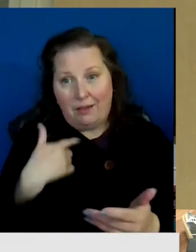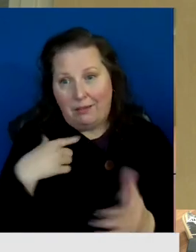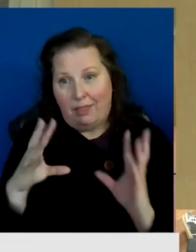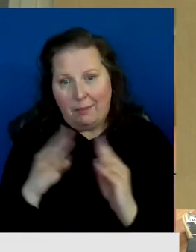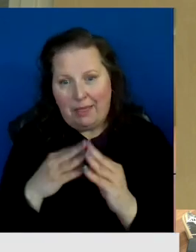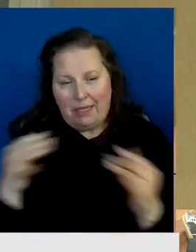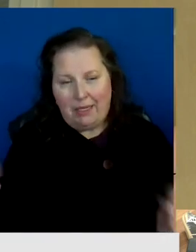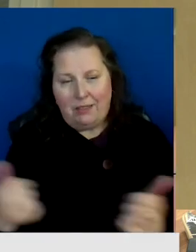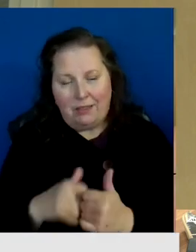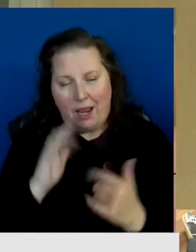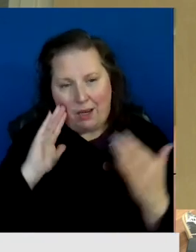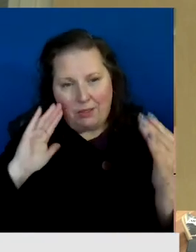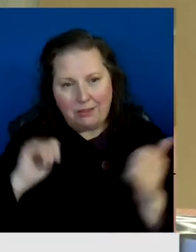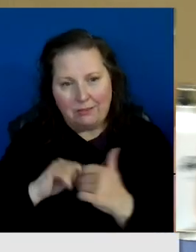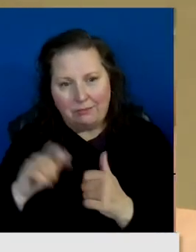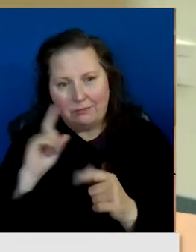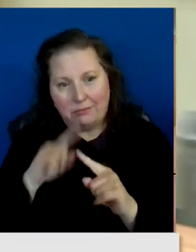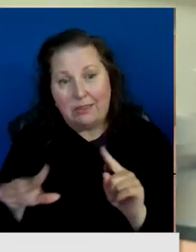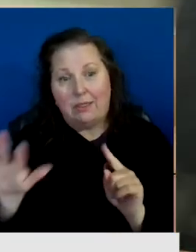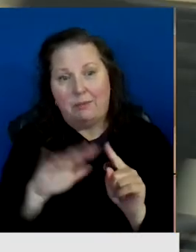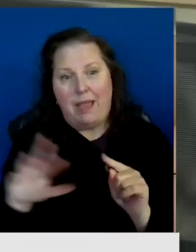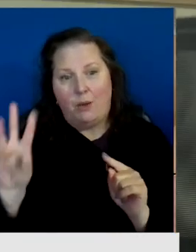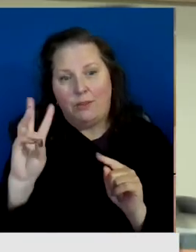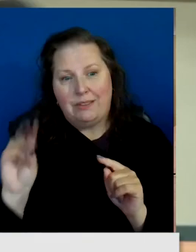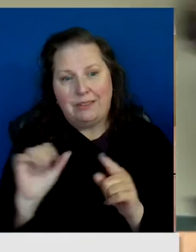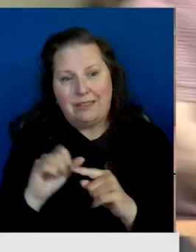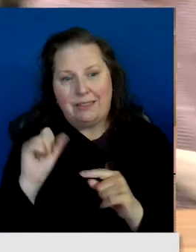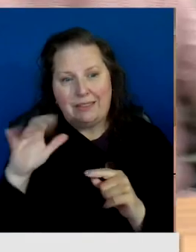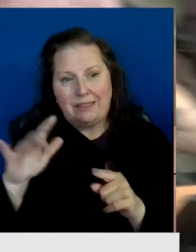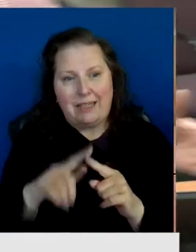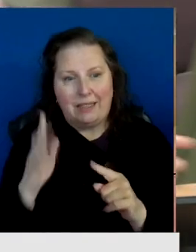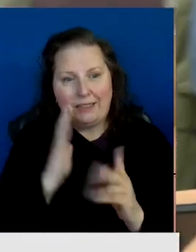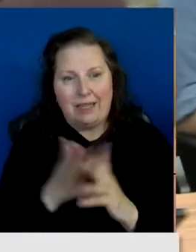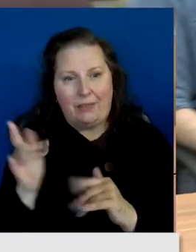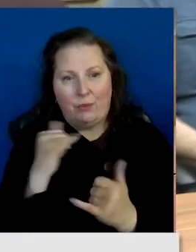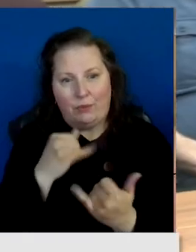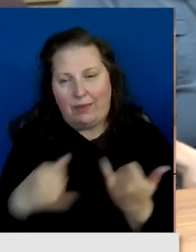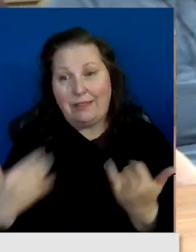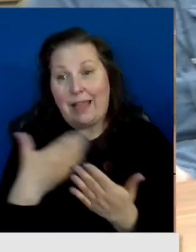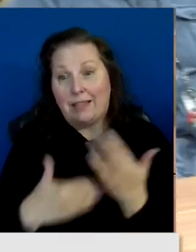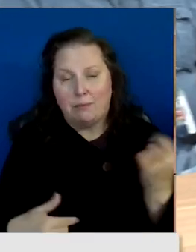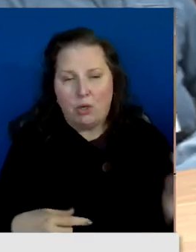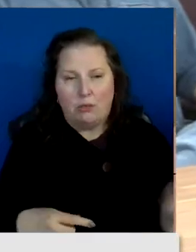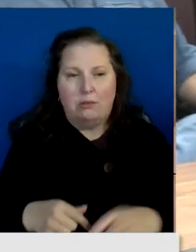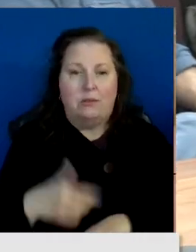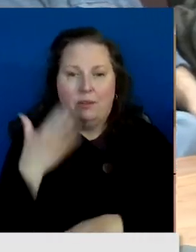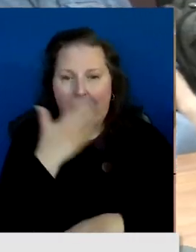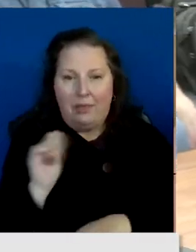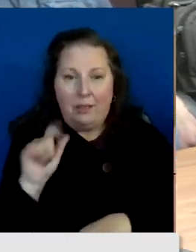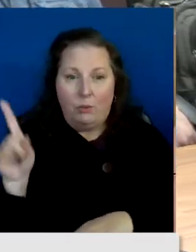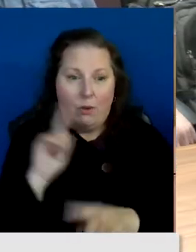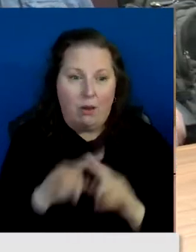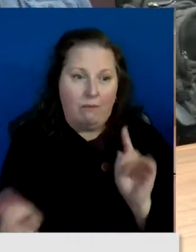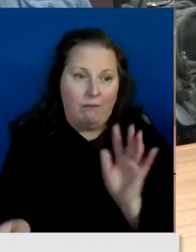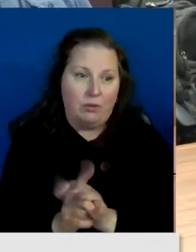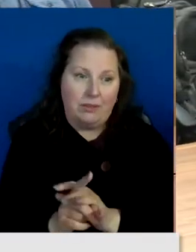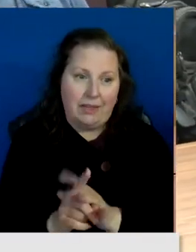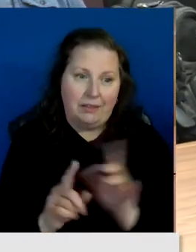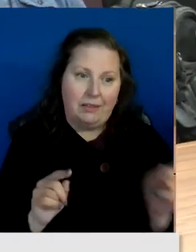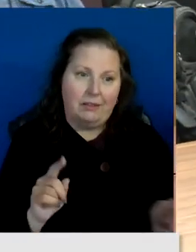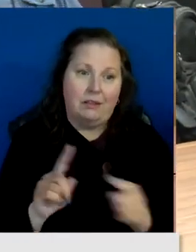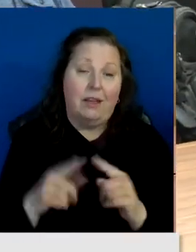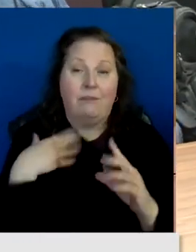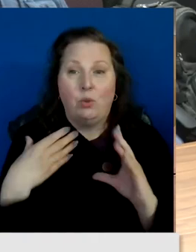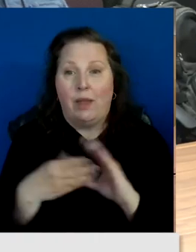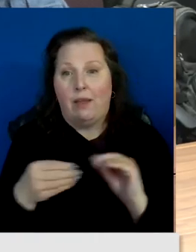in anticipation that it takes me roughly 60 seconds to get through this last piece. Thank you all for attending. Again, if you have